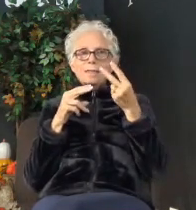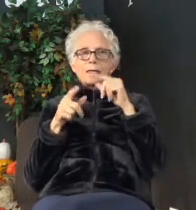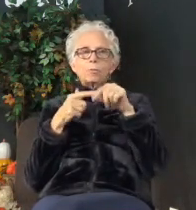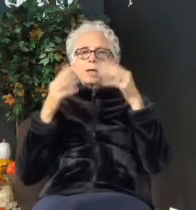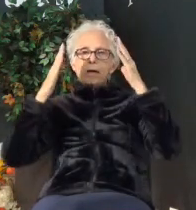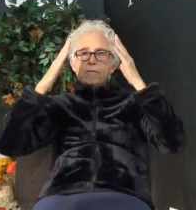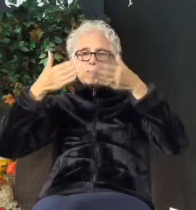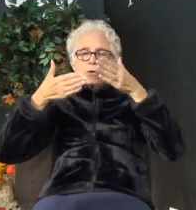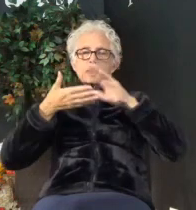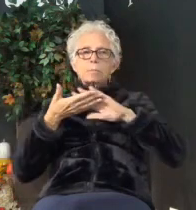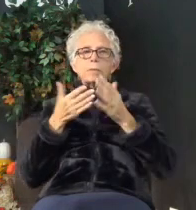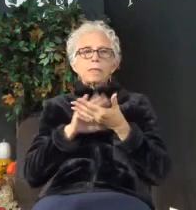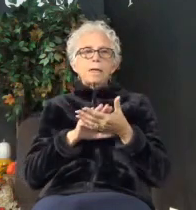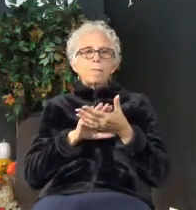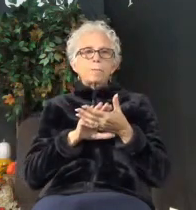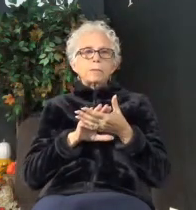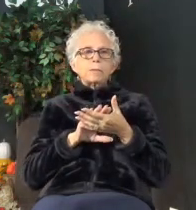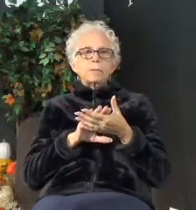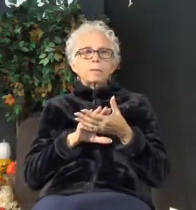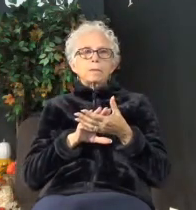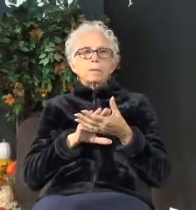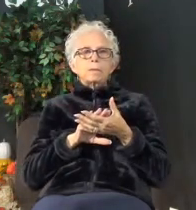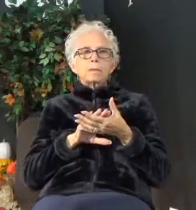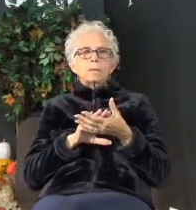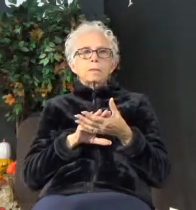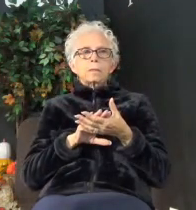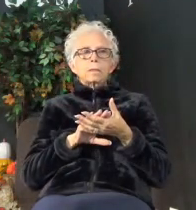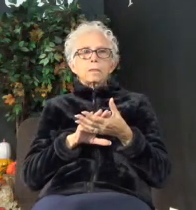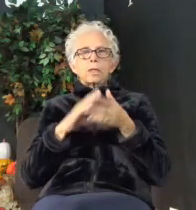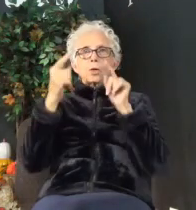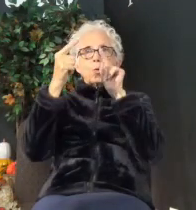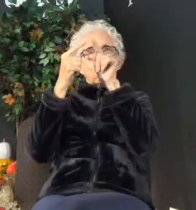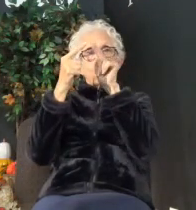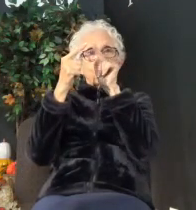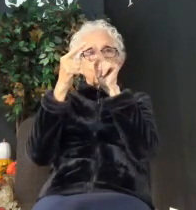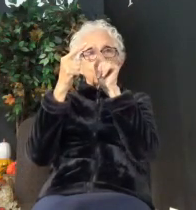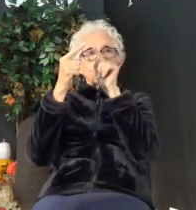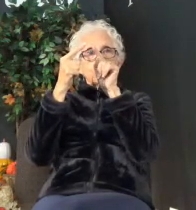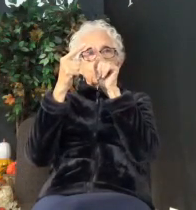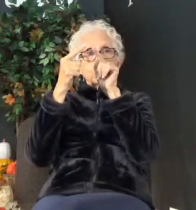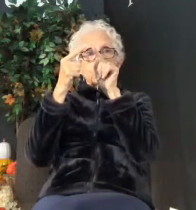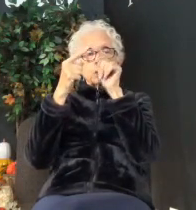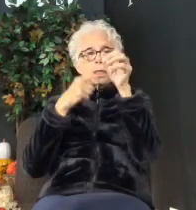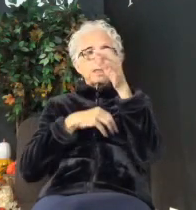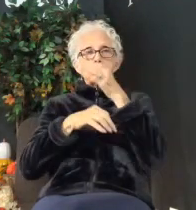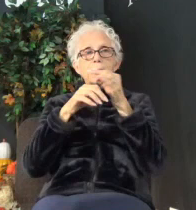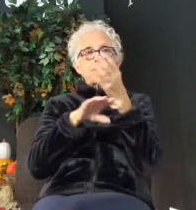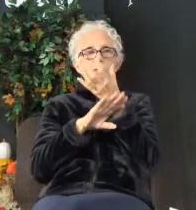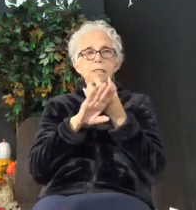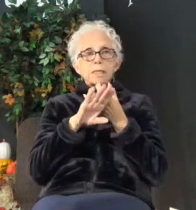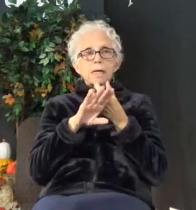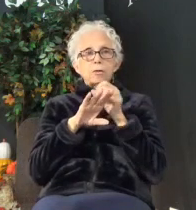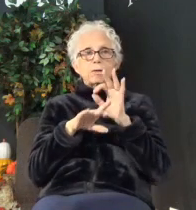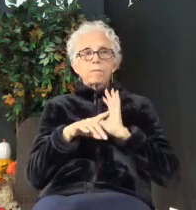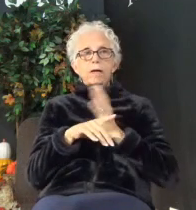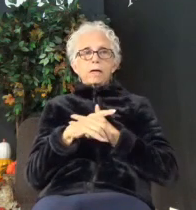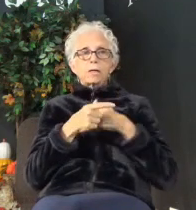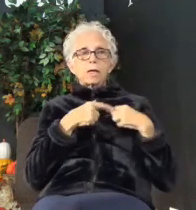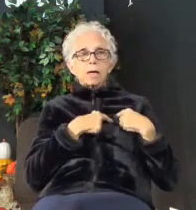becomes the ultimate goal instead of the desire of our heart.